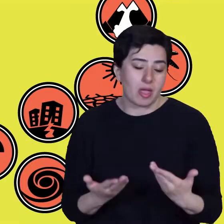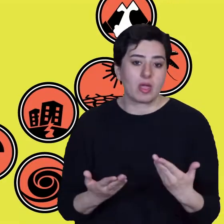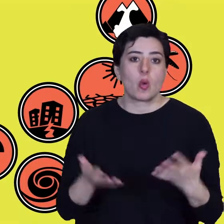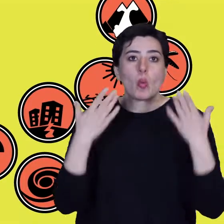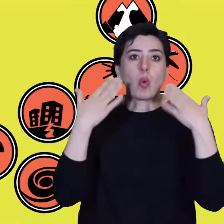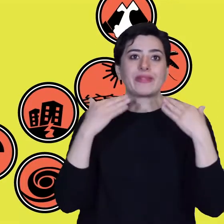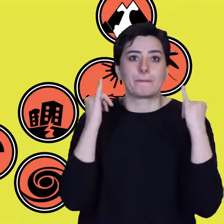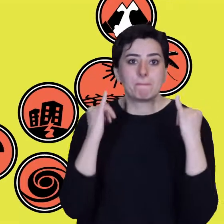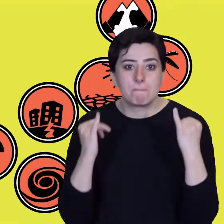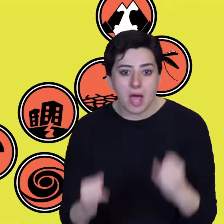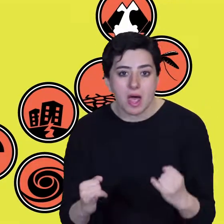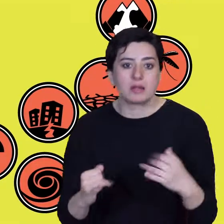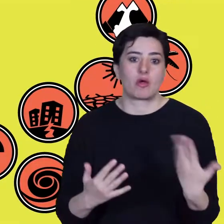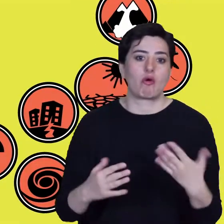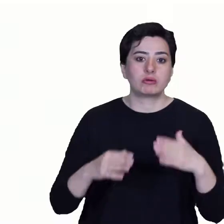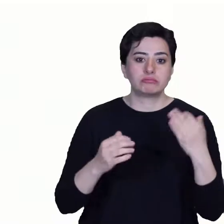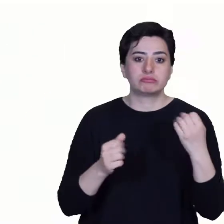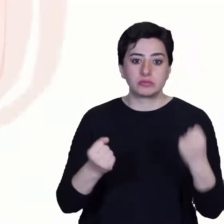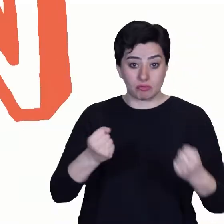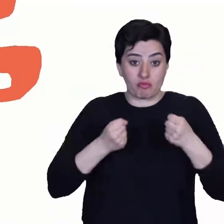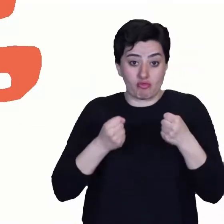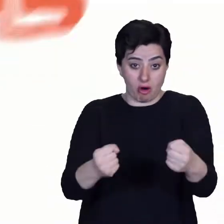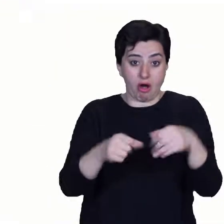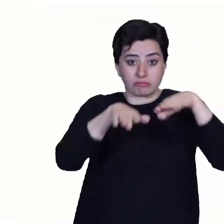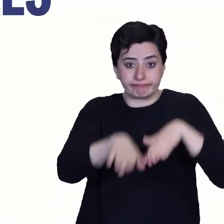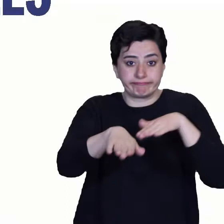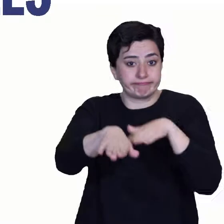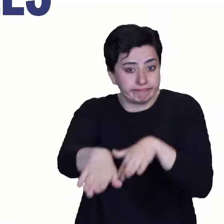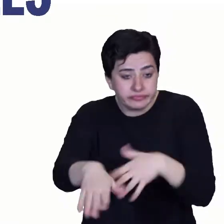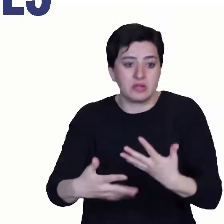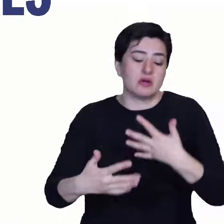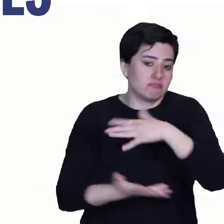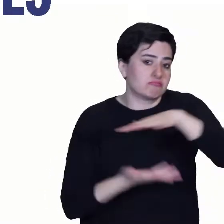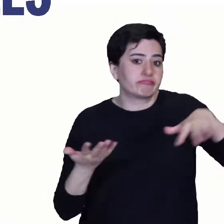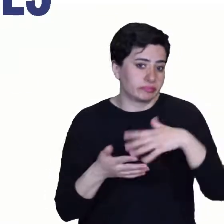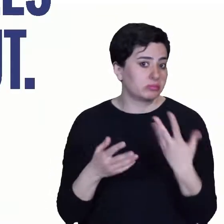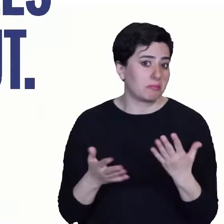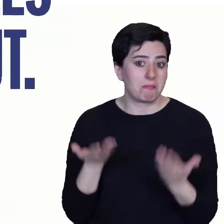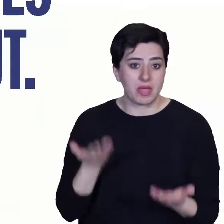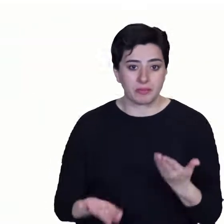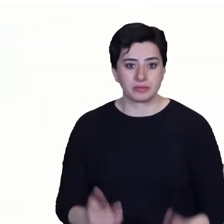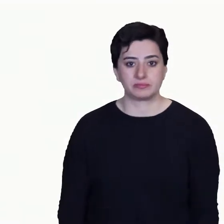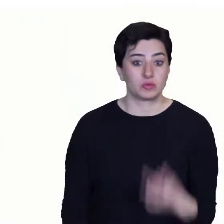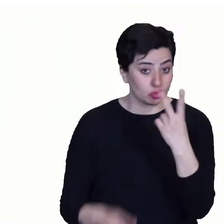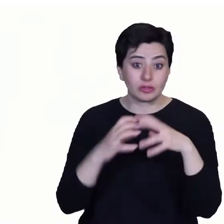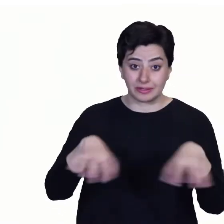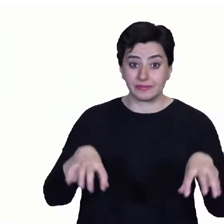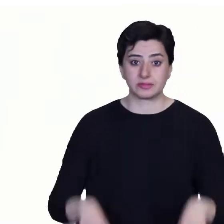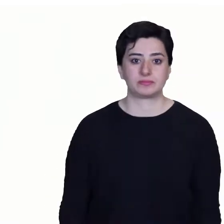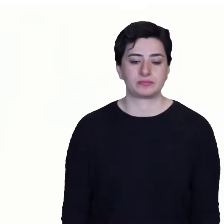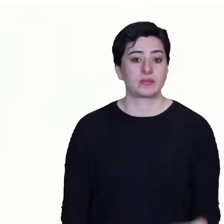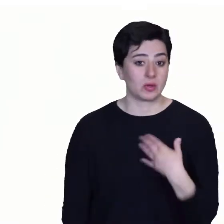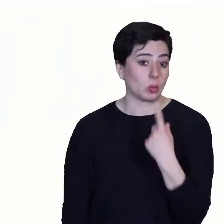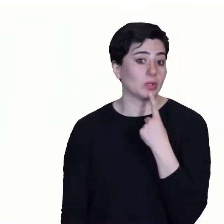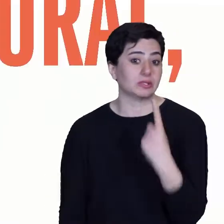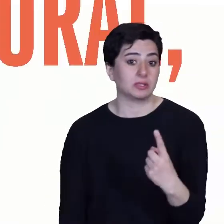and traffic or factory accidents. As you can see, some of the examples are not so clear-cut. We